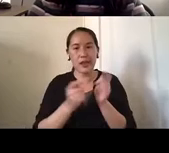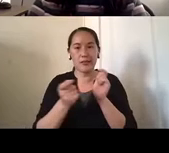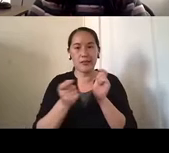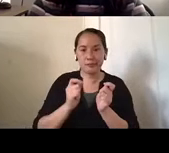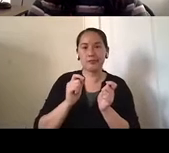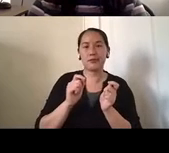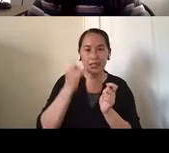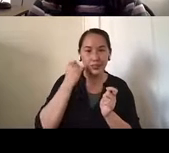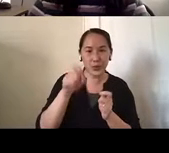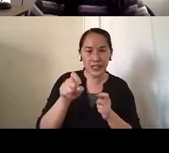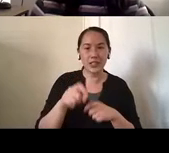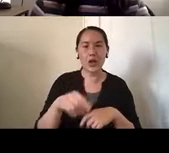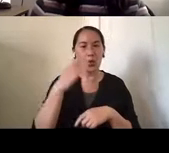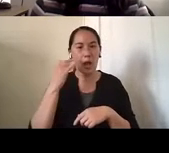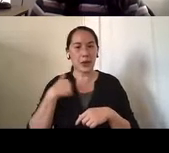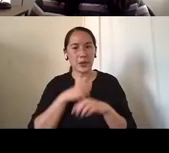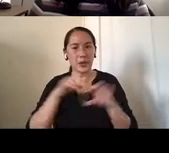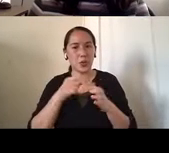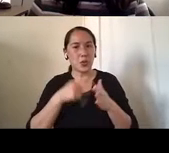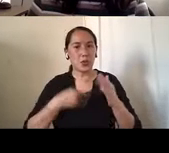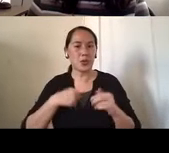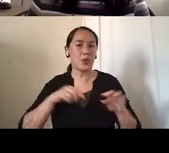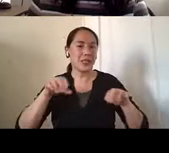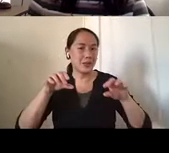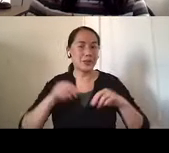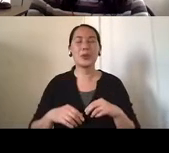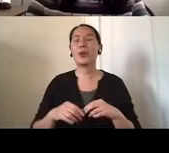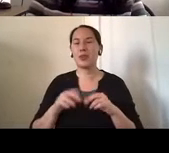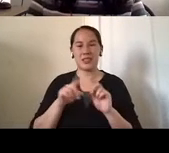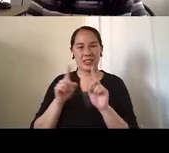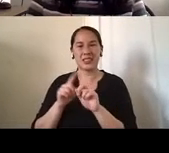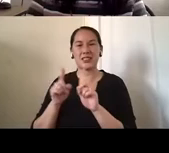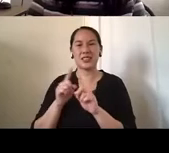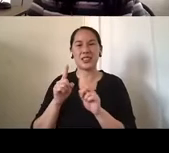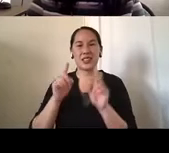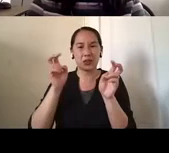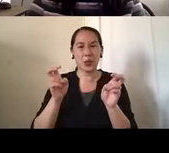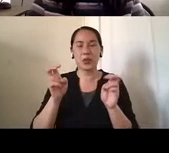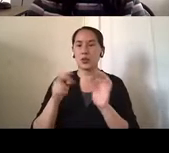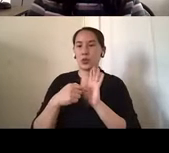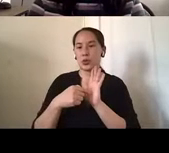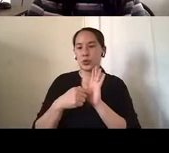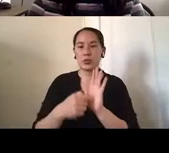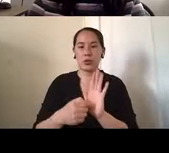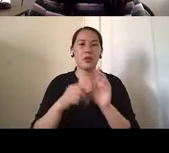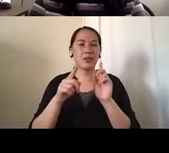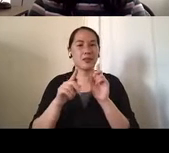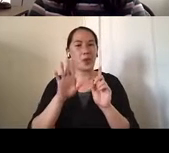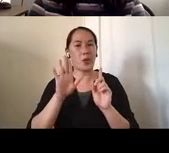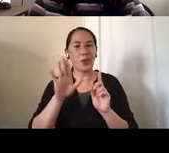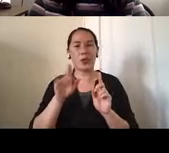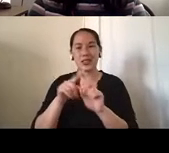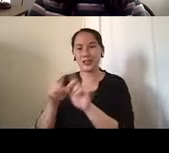picked out really show that she was really, um, kind of trying to be mindful of where she was at through different stages of this journey,